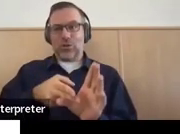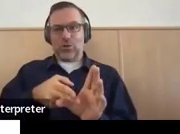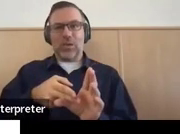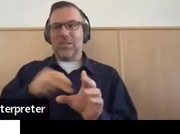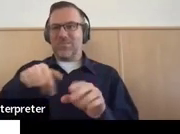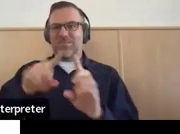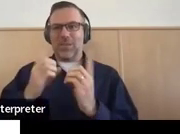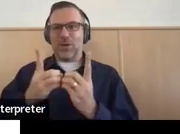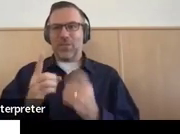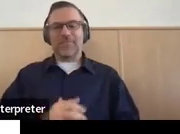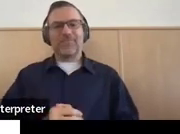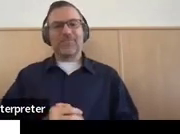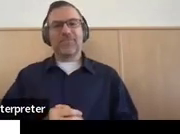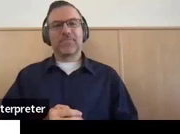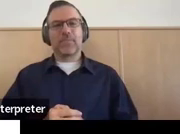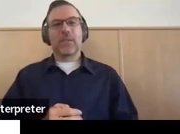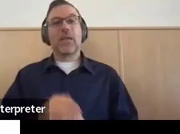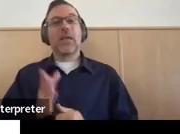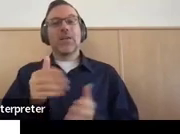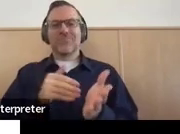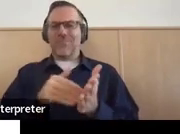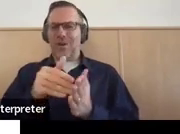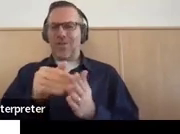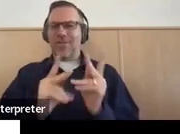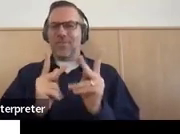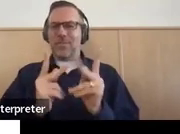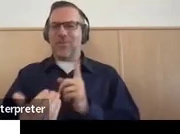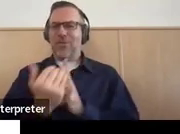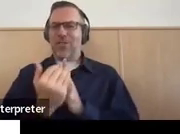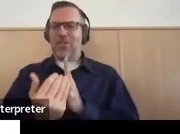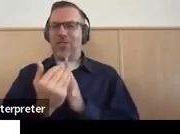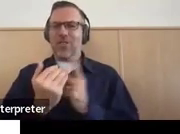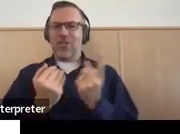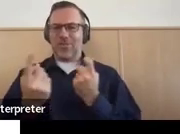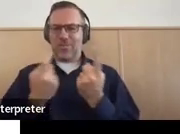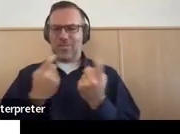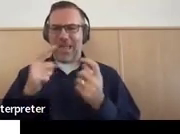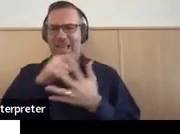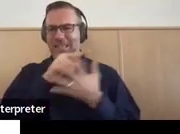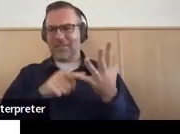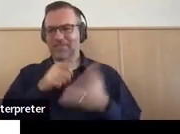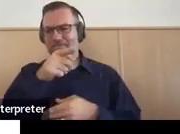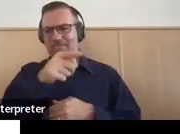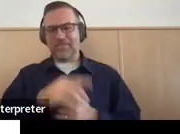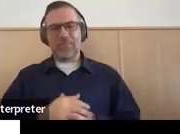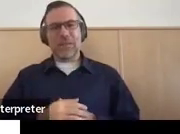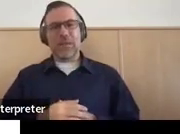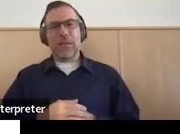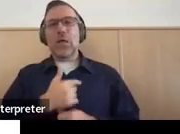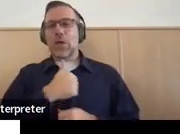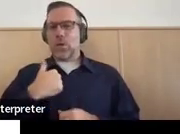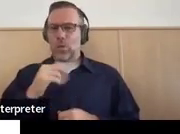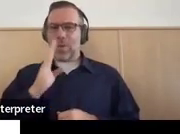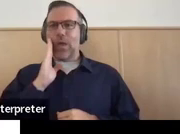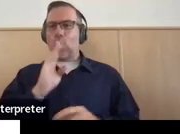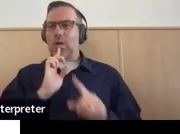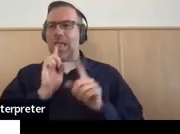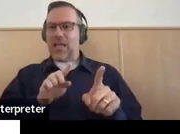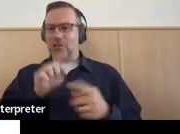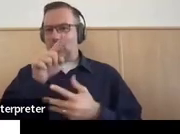So these are some frequently asked questions that come up throughout the training and we do answer them as part of the training.